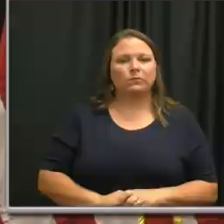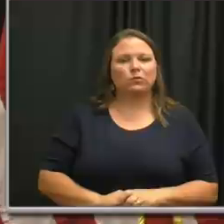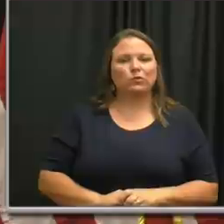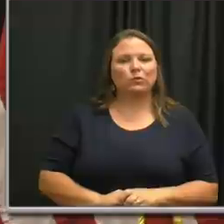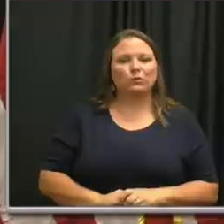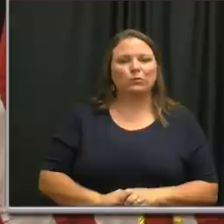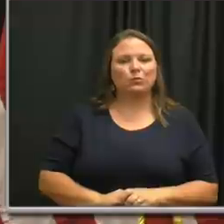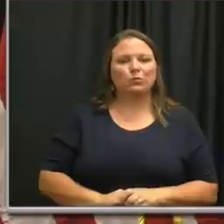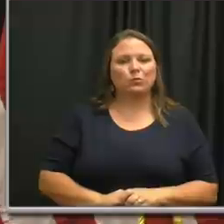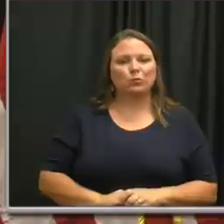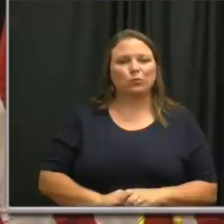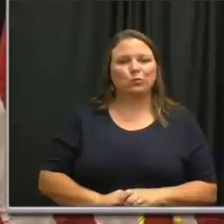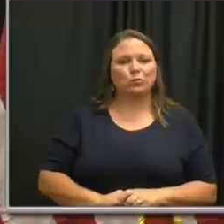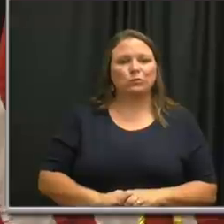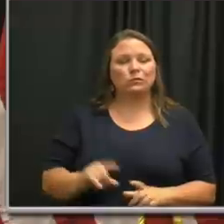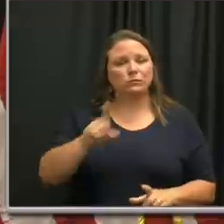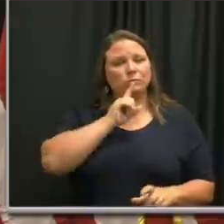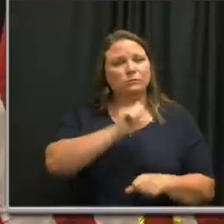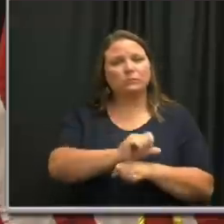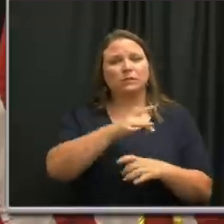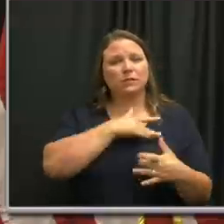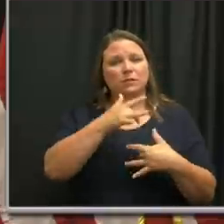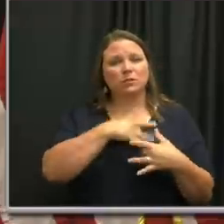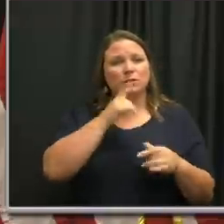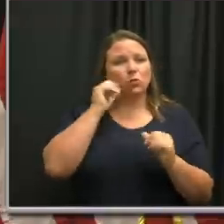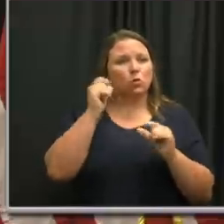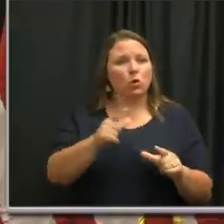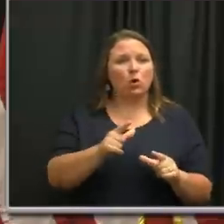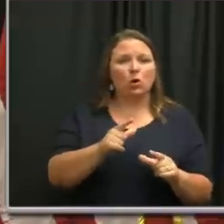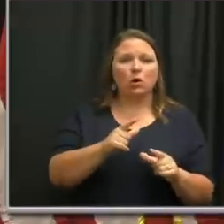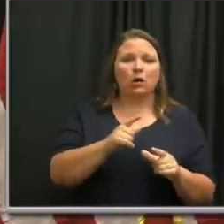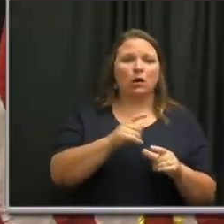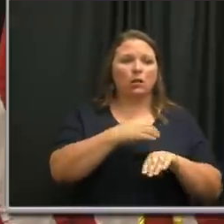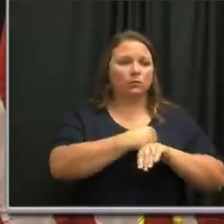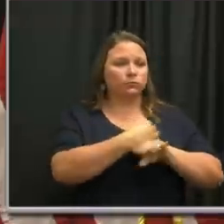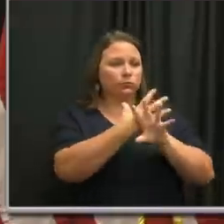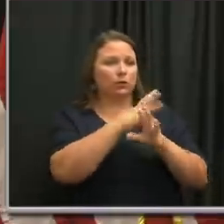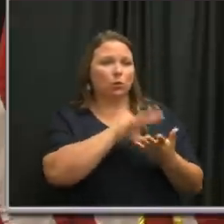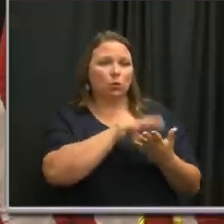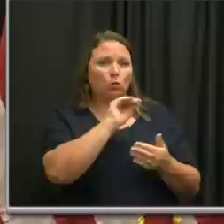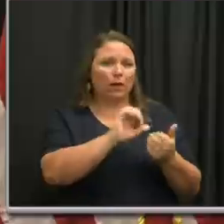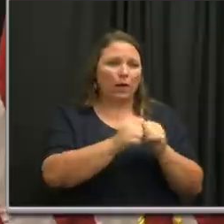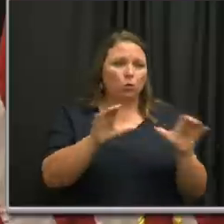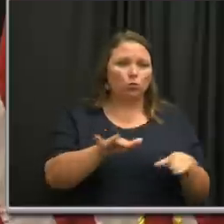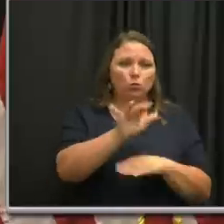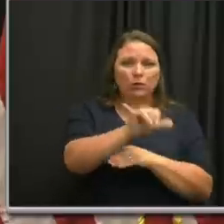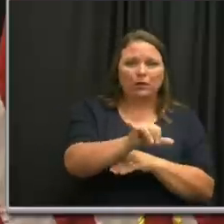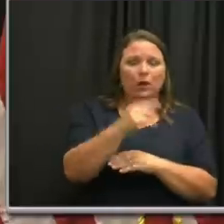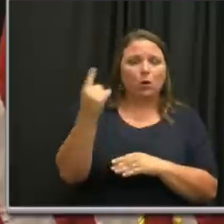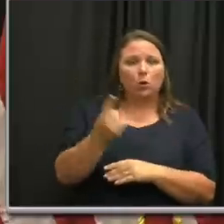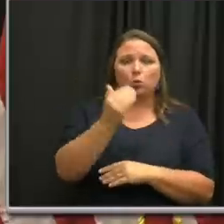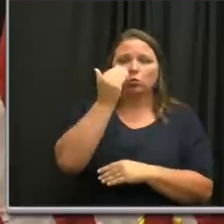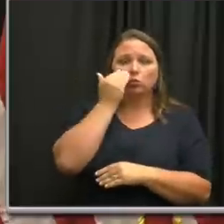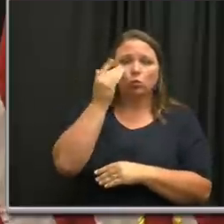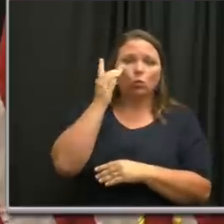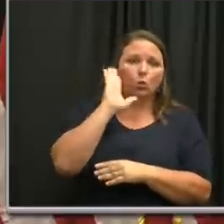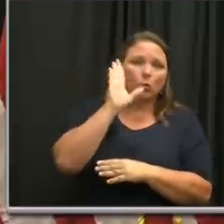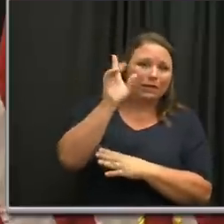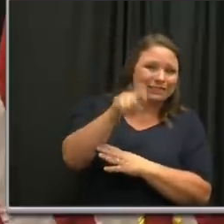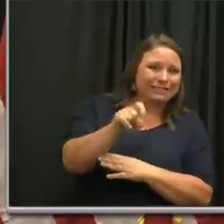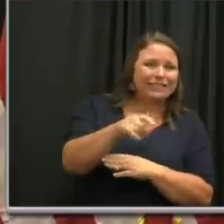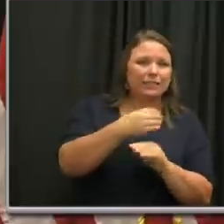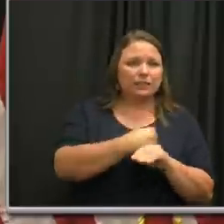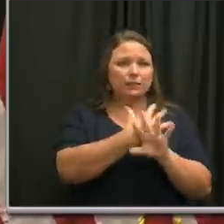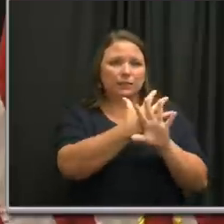it is a great concern to everybody. Digital learning, how we execute it. We're, we always knew that we were going to need that